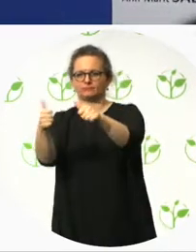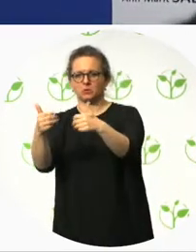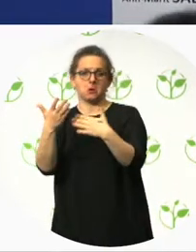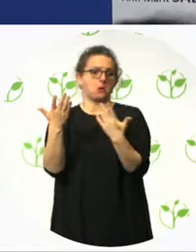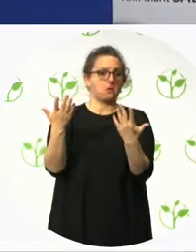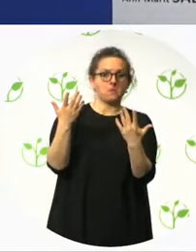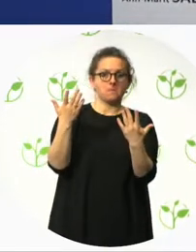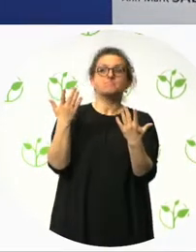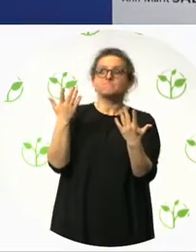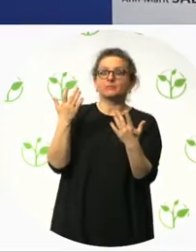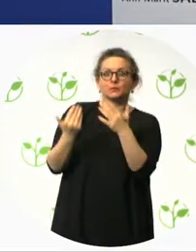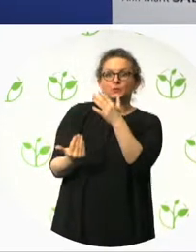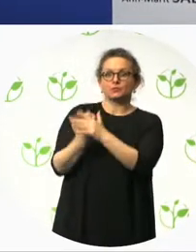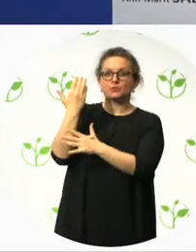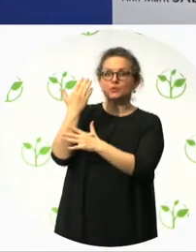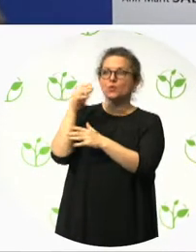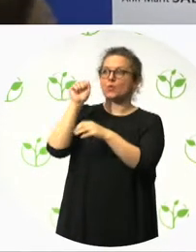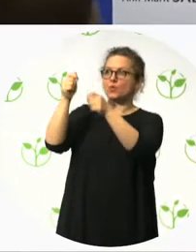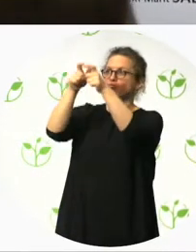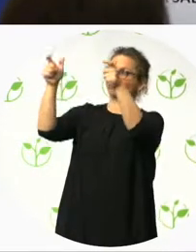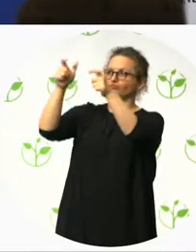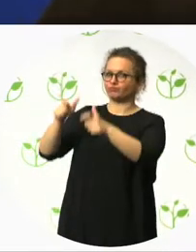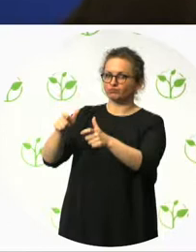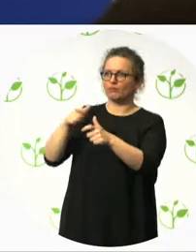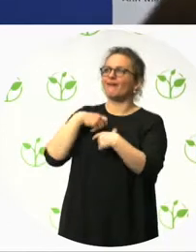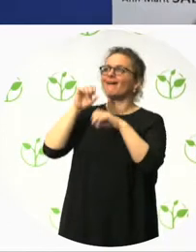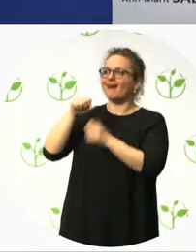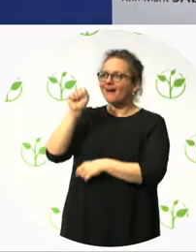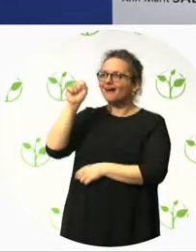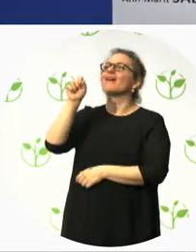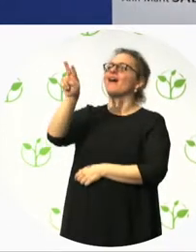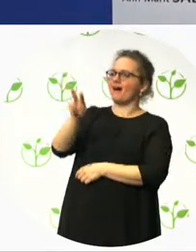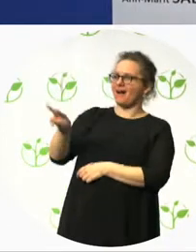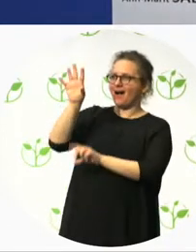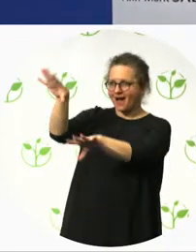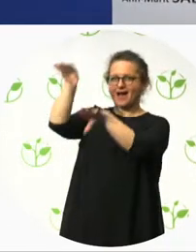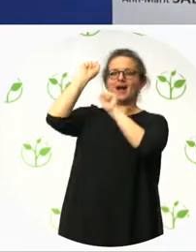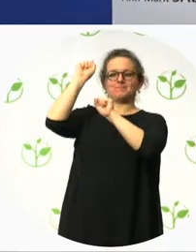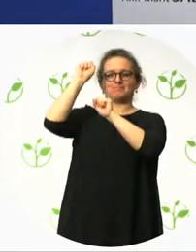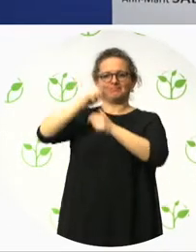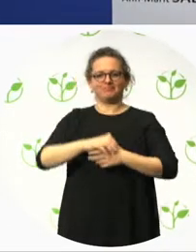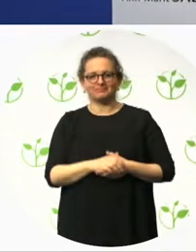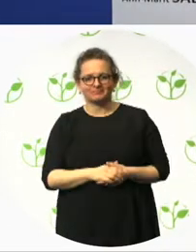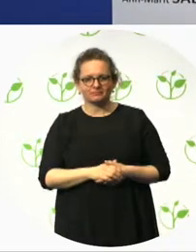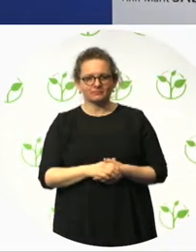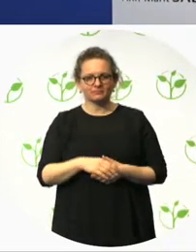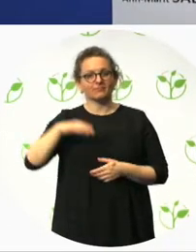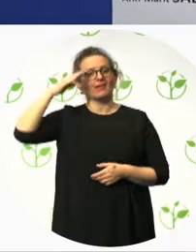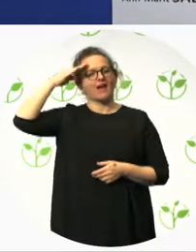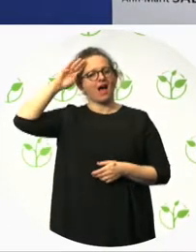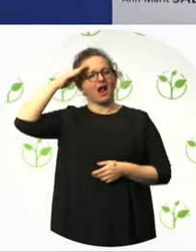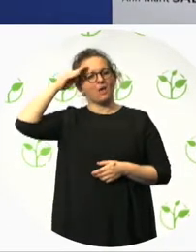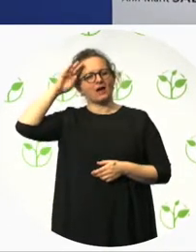In Ireland we talk specifically looking at age, size, ability and disability. That is not within the UN Convention